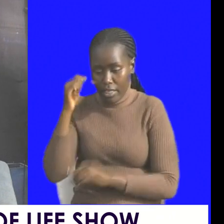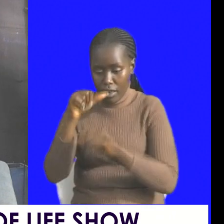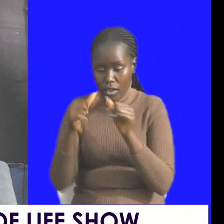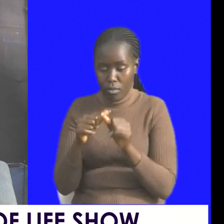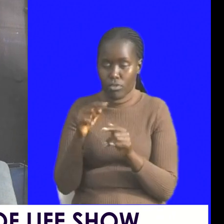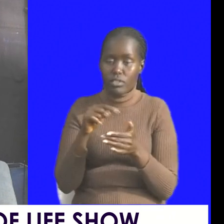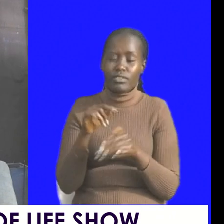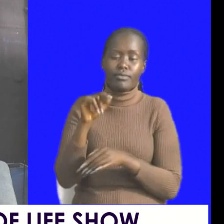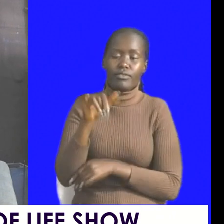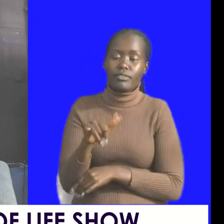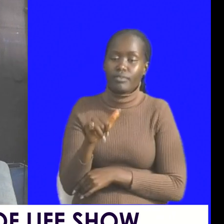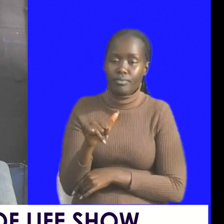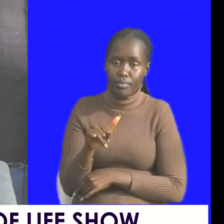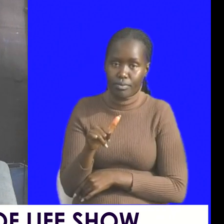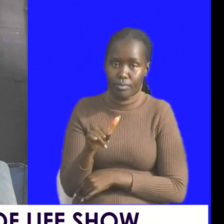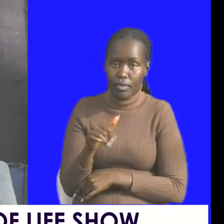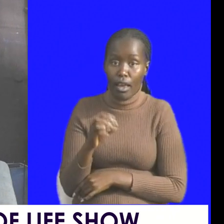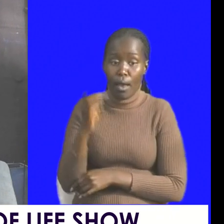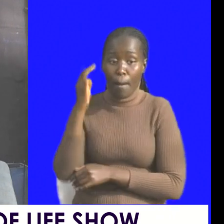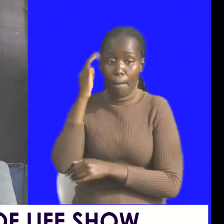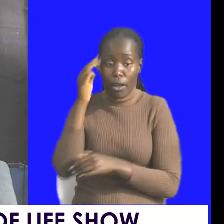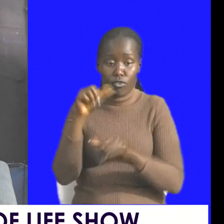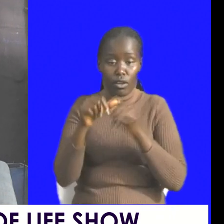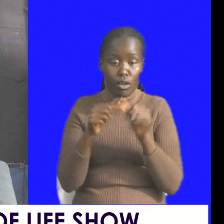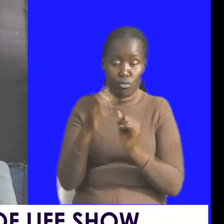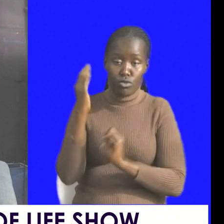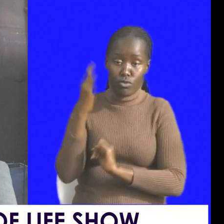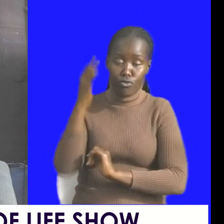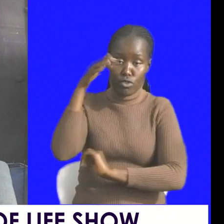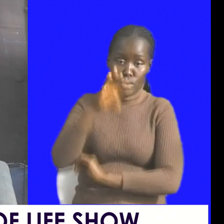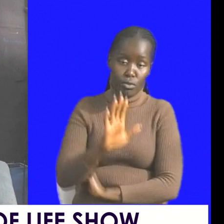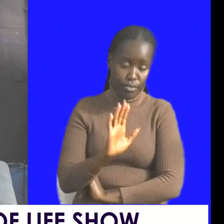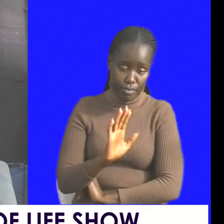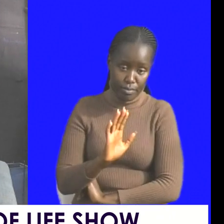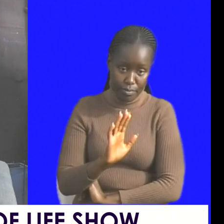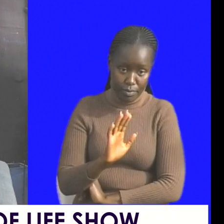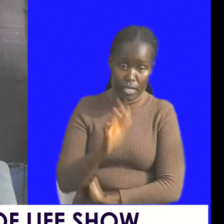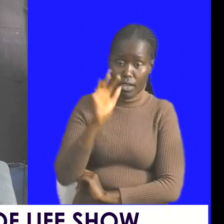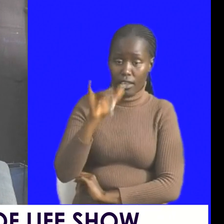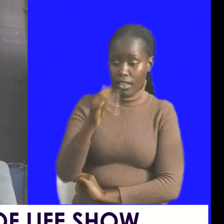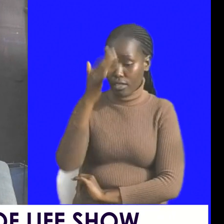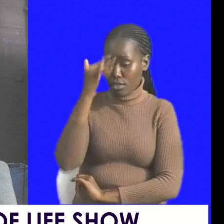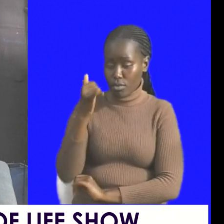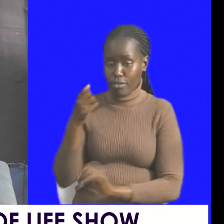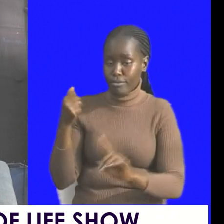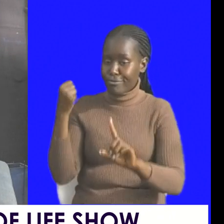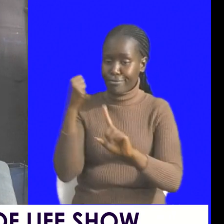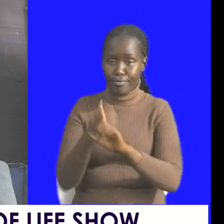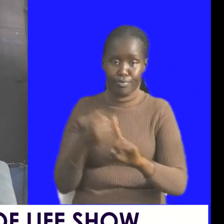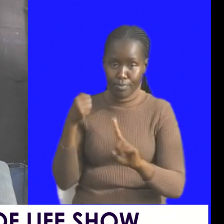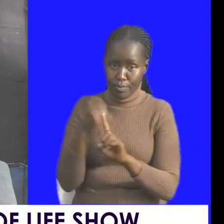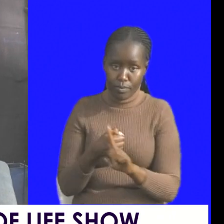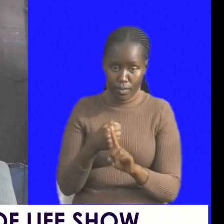need to be mindful of your future mindfulness is key and that is why i advocate for